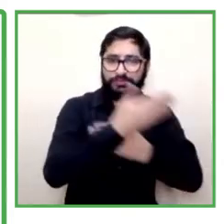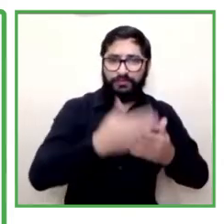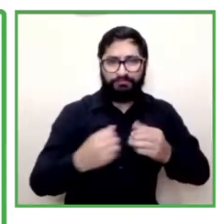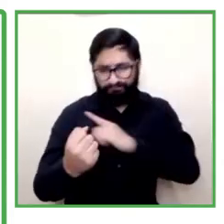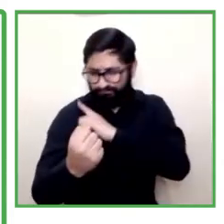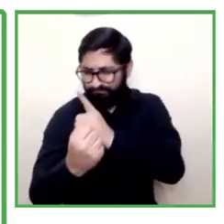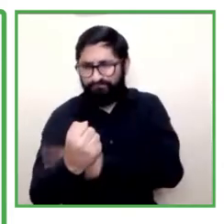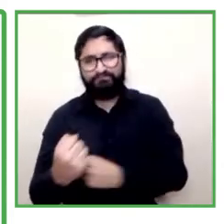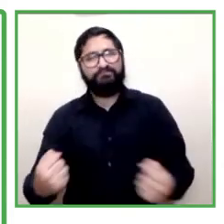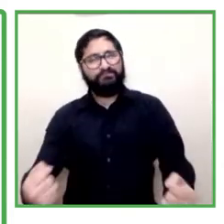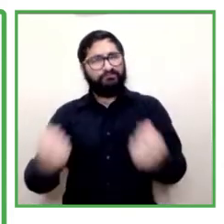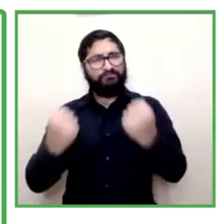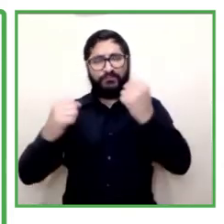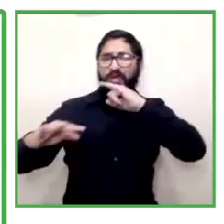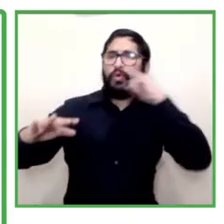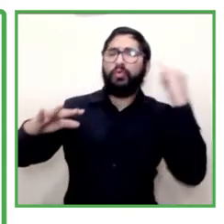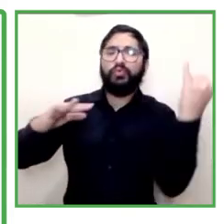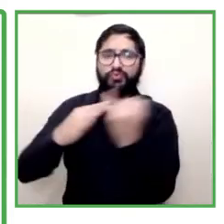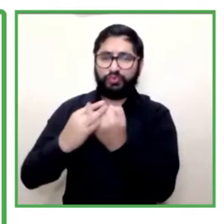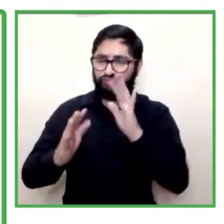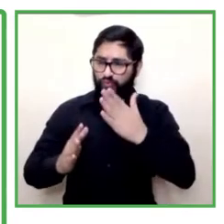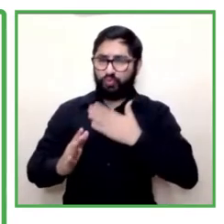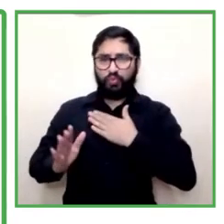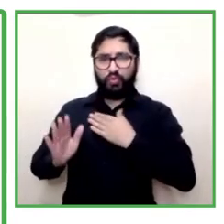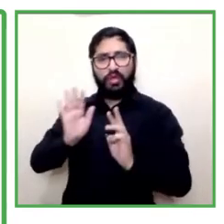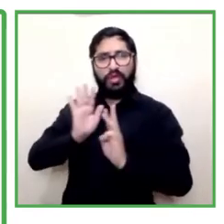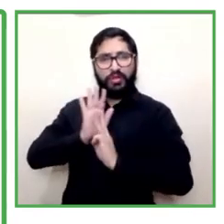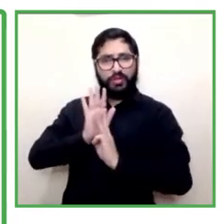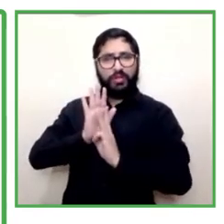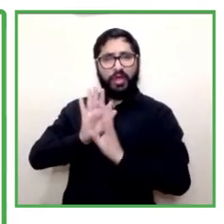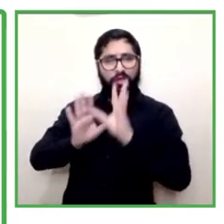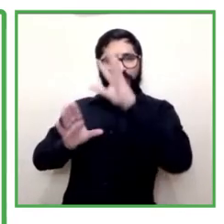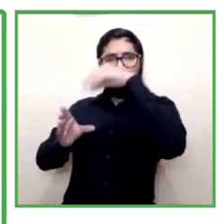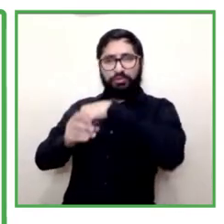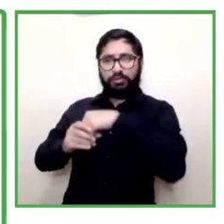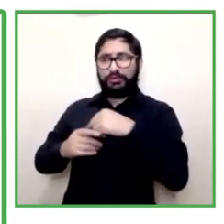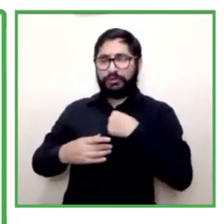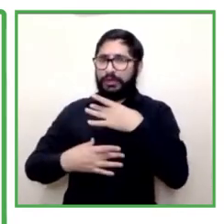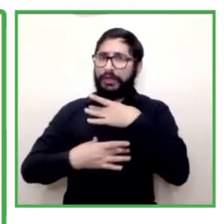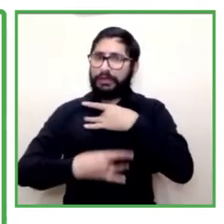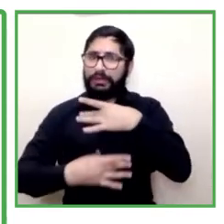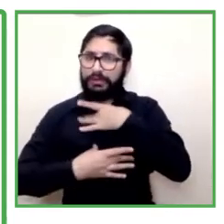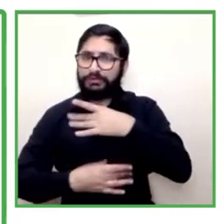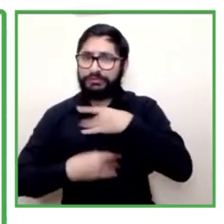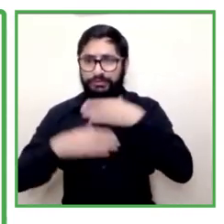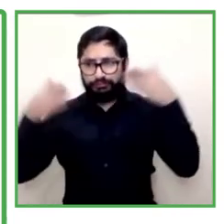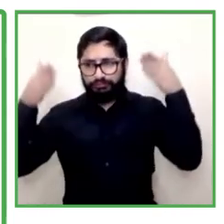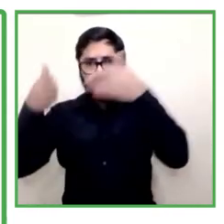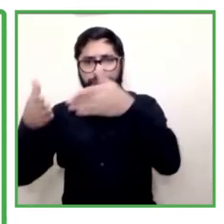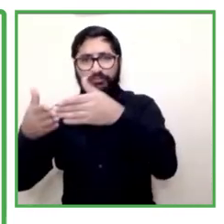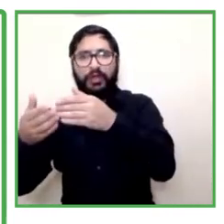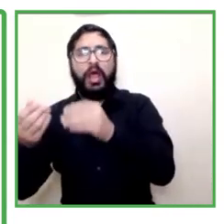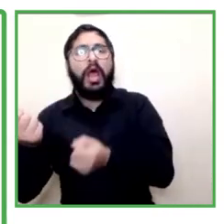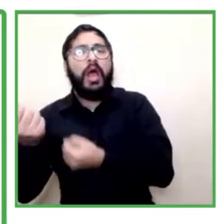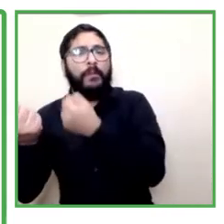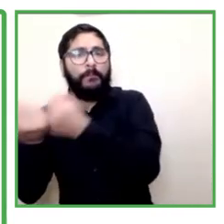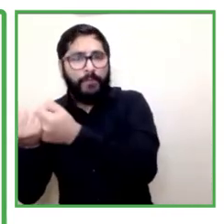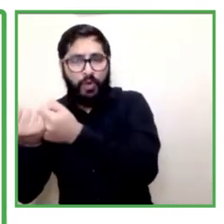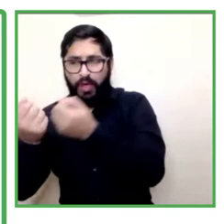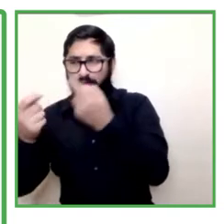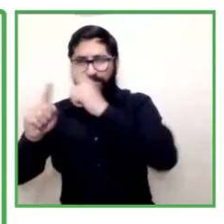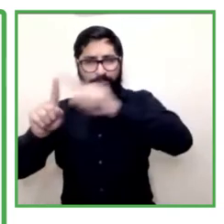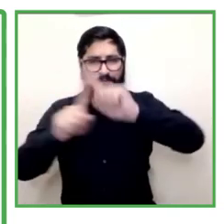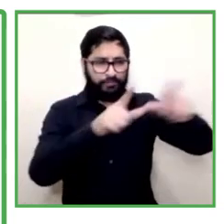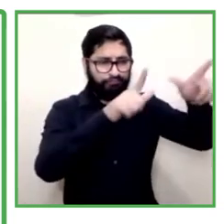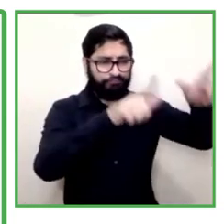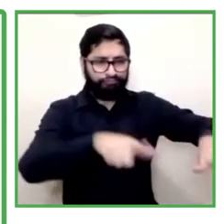this is to promote the inclusion culture and to appropriate these practices in the business